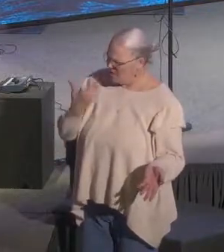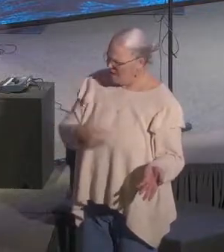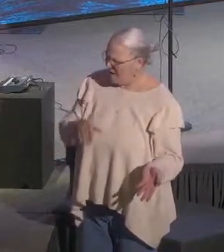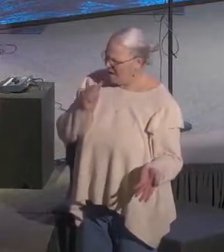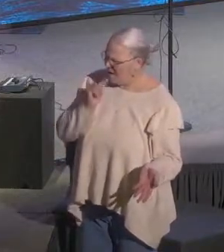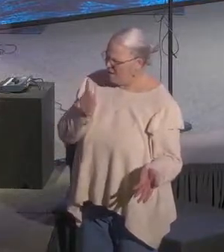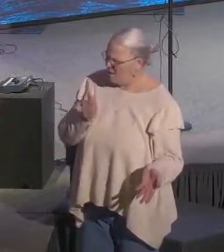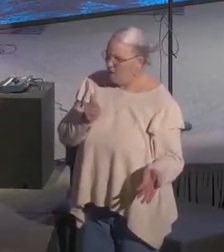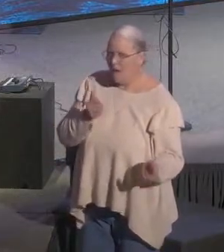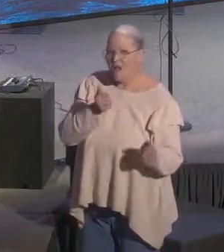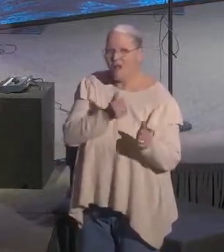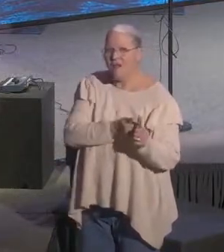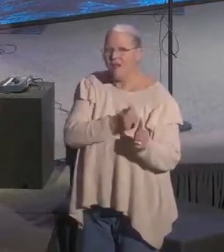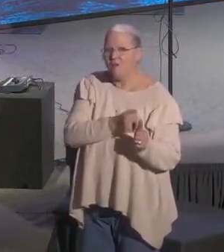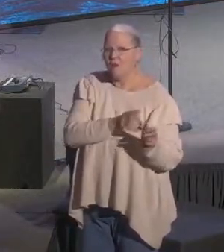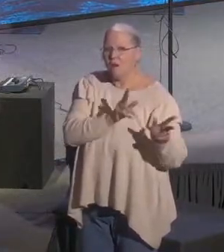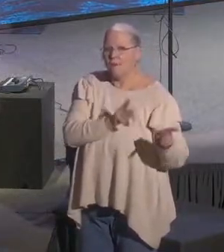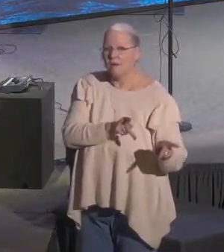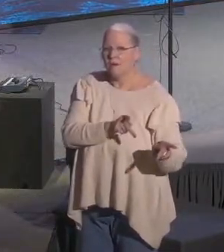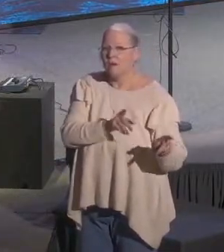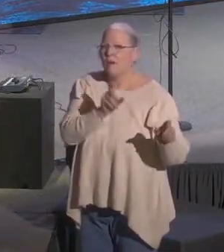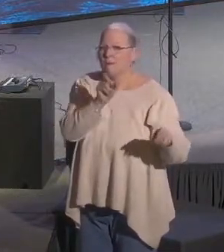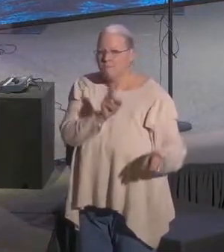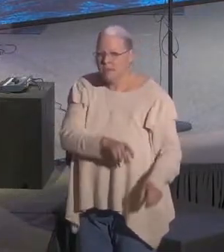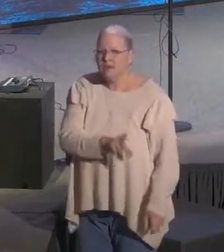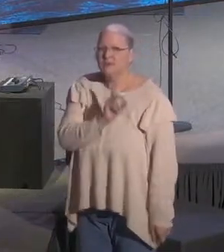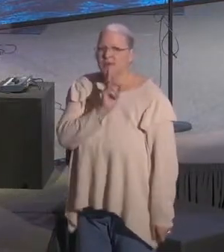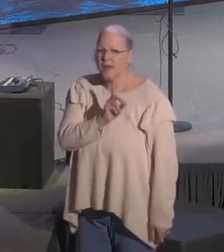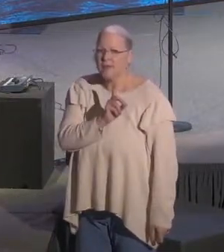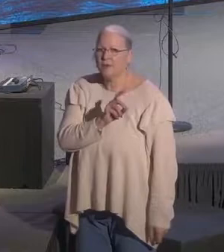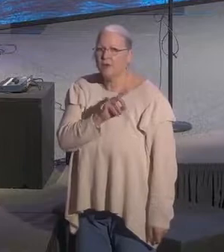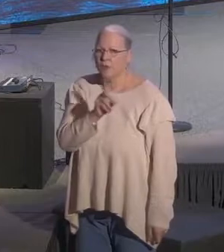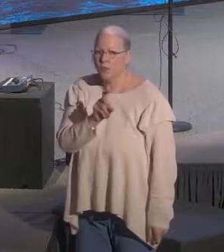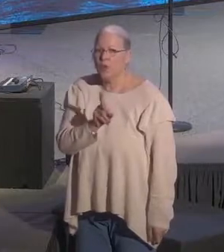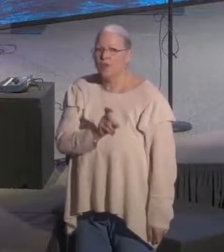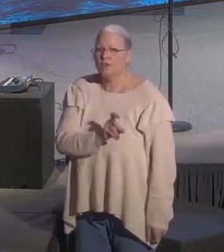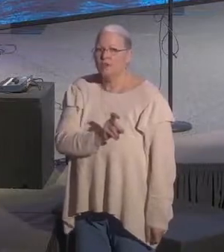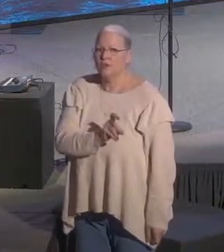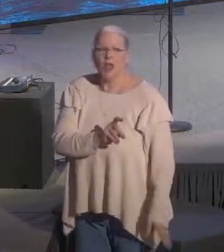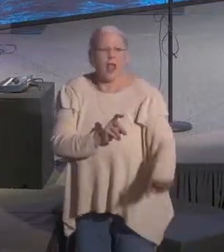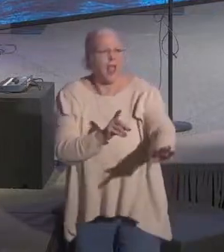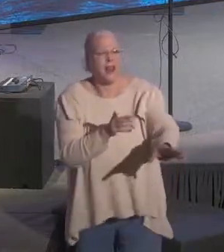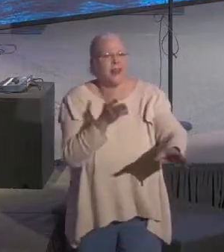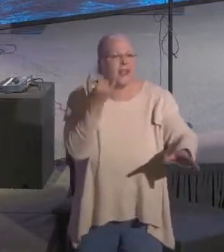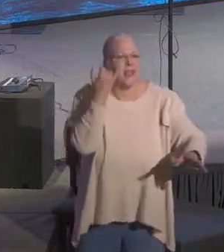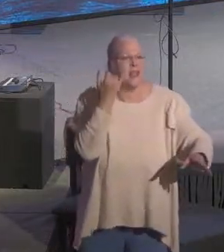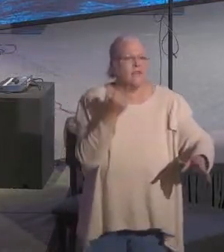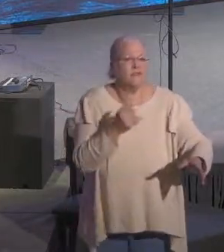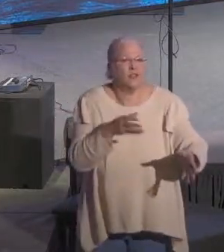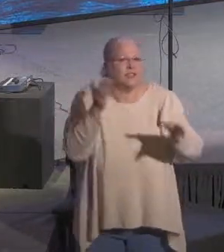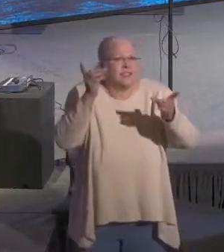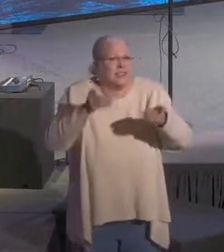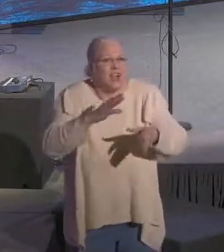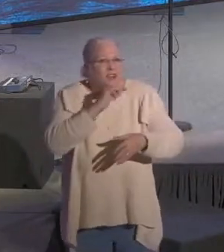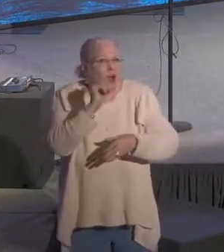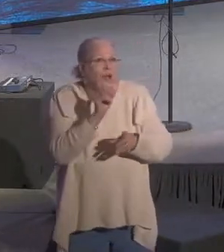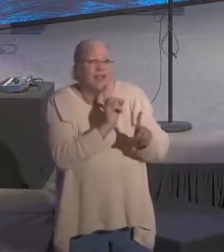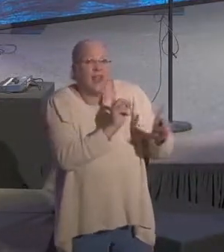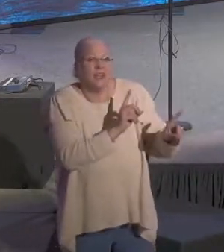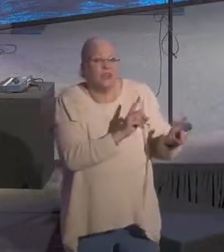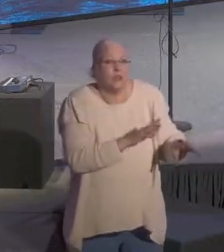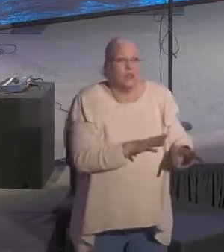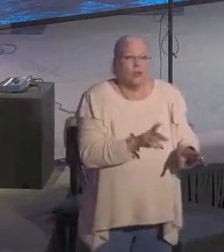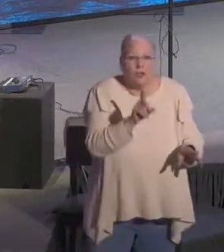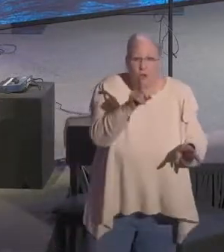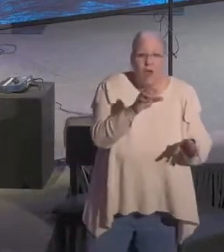person must answer that question. And even if you decide not to answer the question, you still have